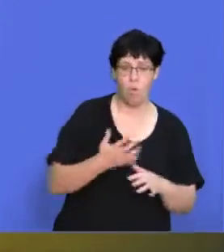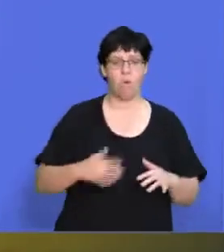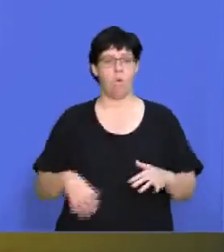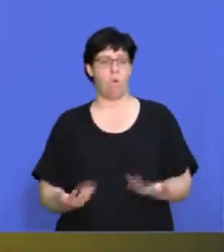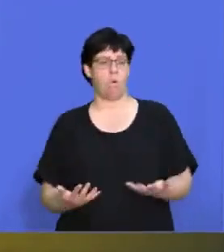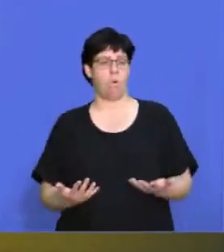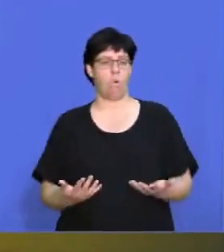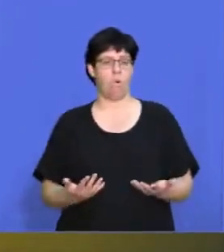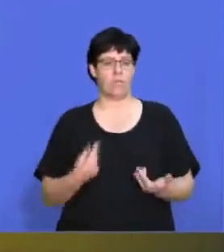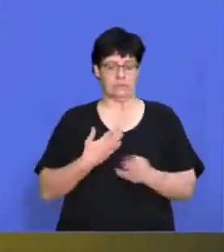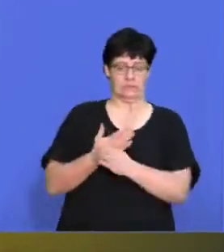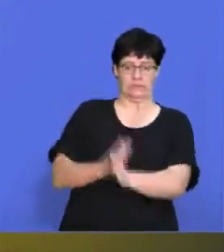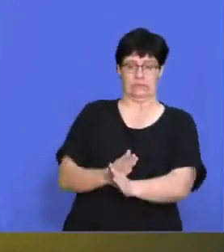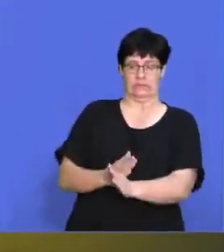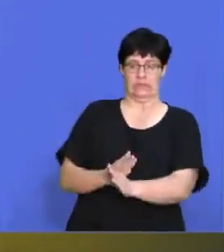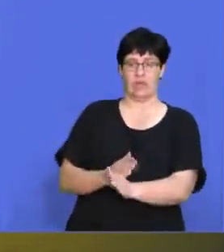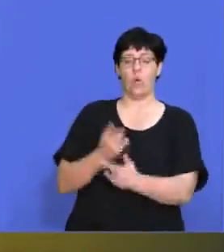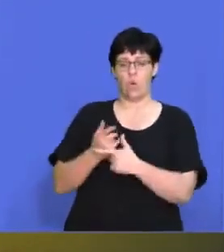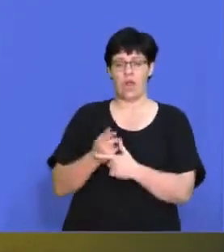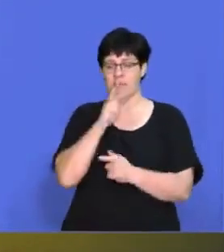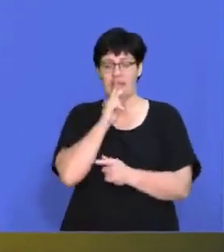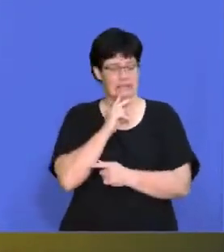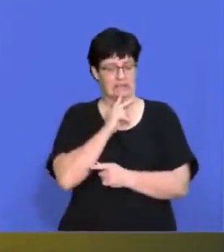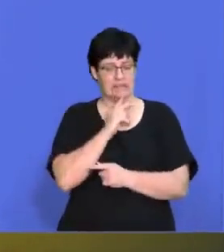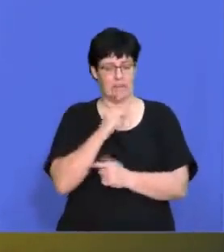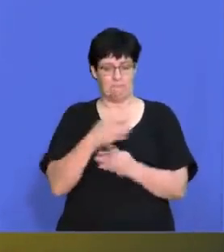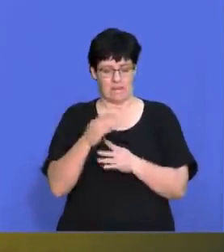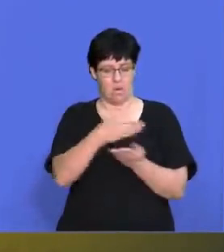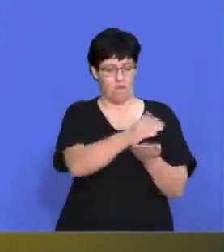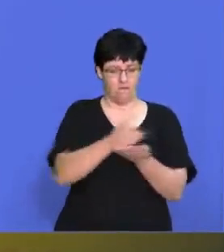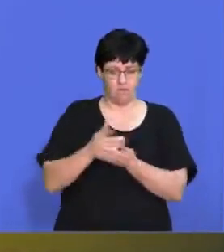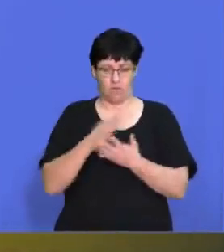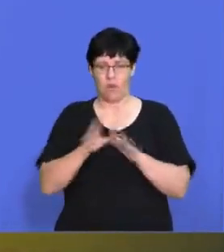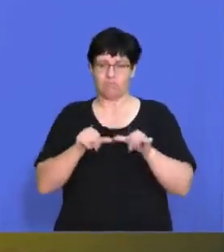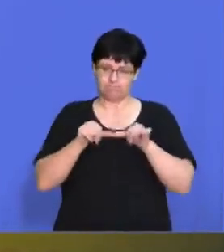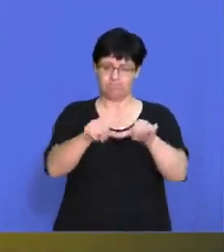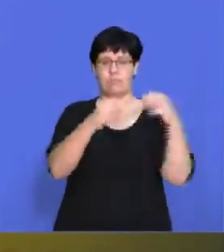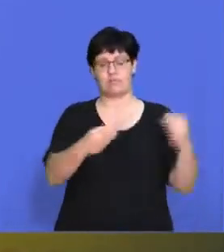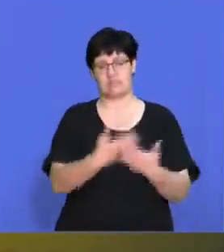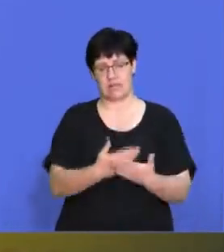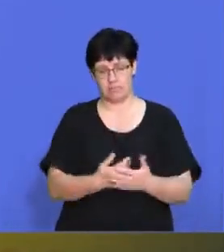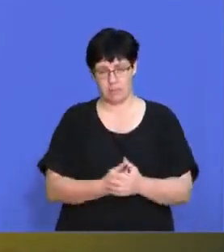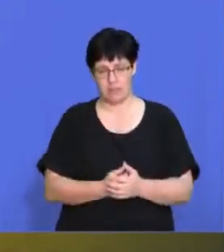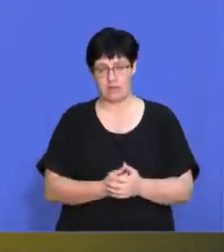a defensive mode where we have to cut down on things to ensure the survival of our business going forward? So you have to determine, where are we